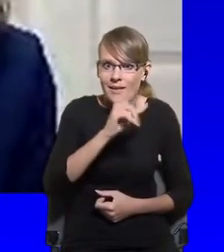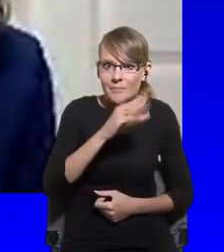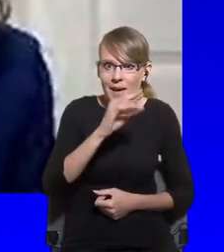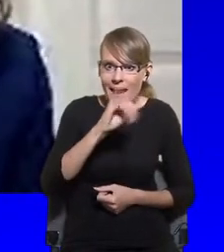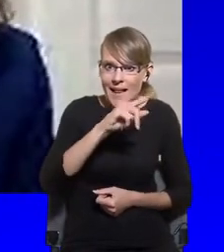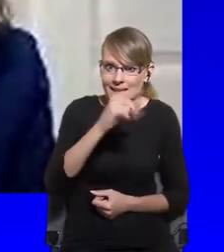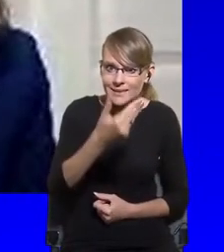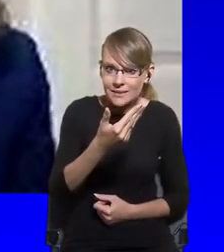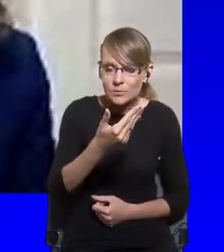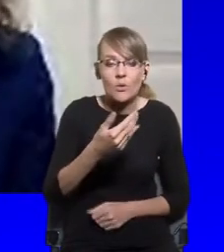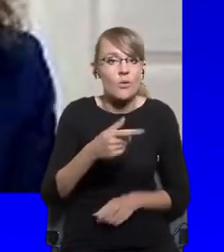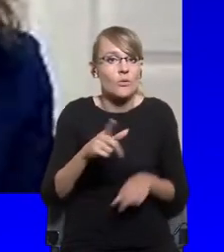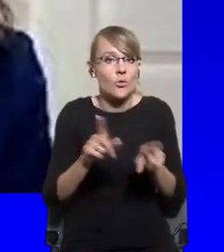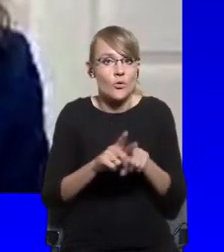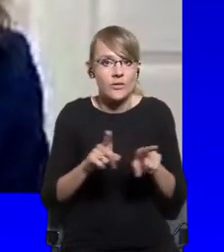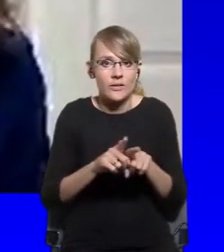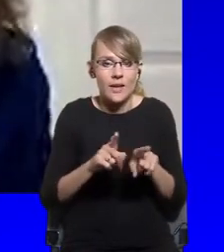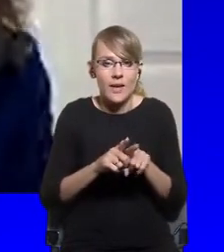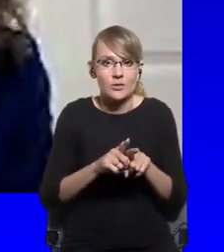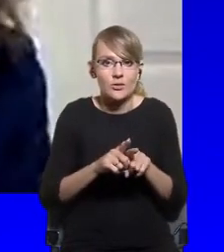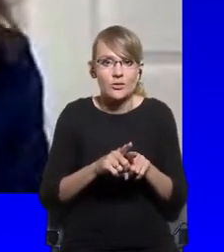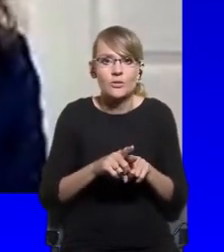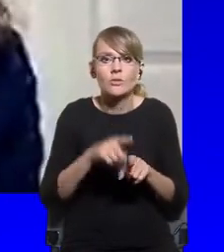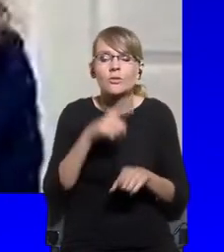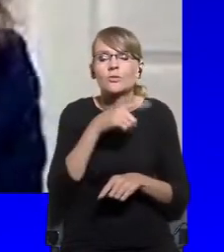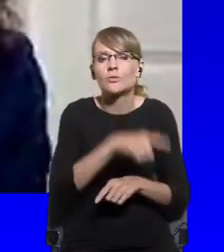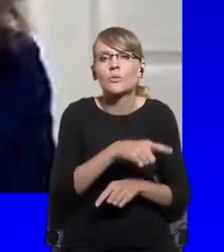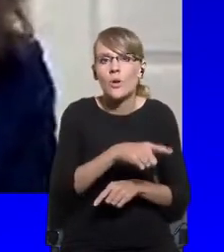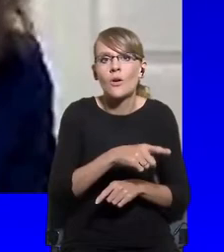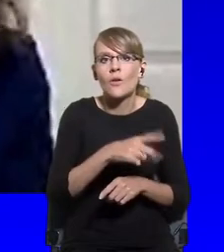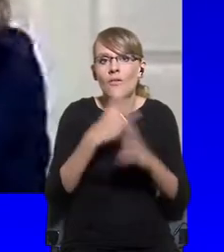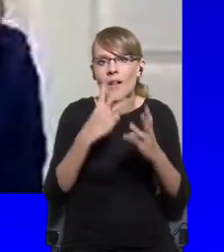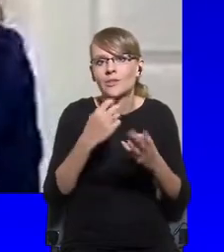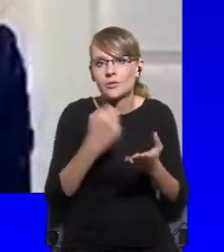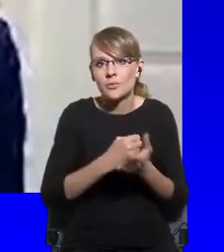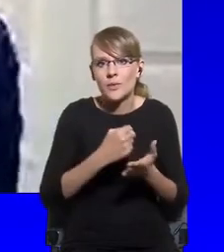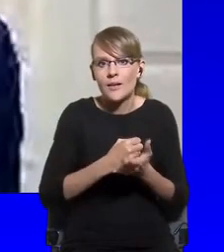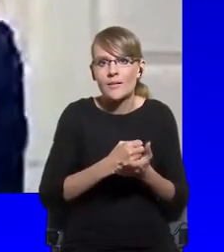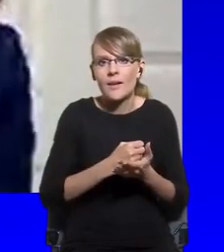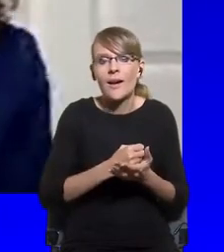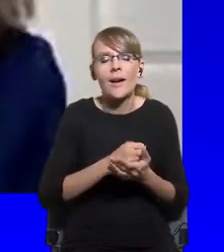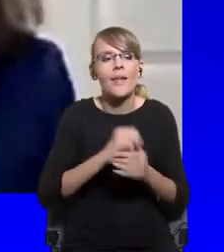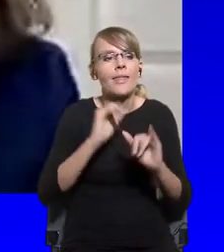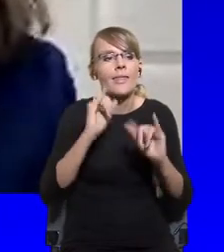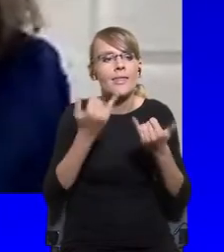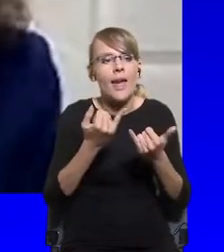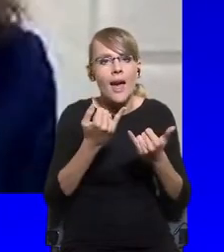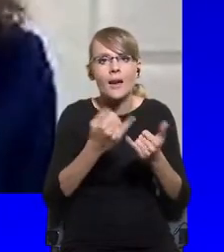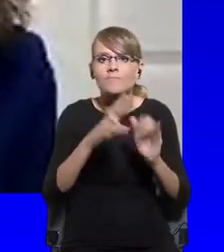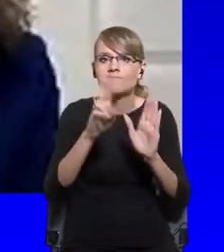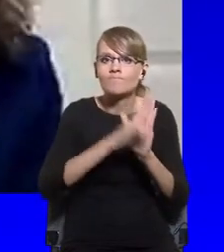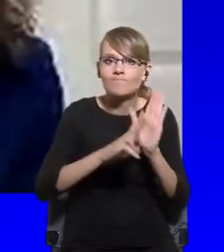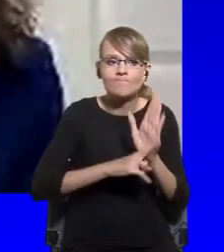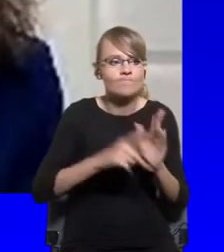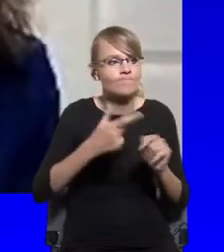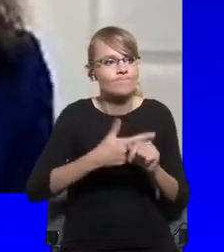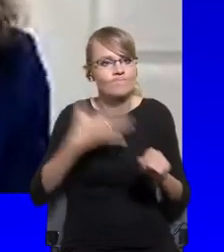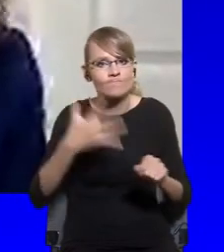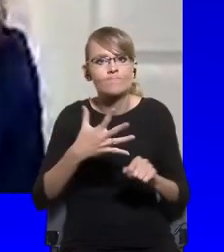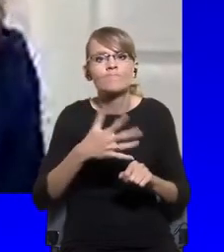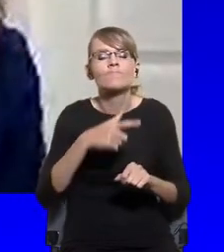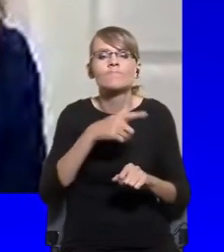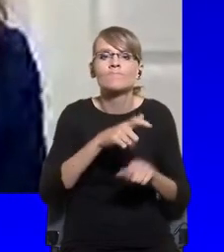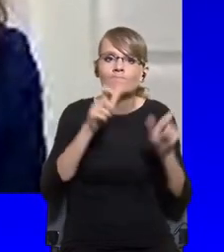are legitimate and have a legitimate aim, such as protecting people's health.